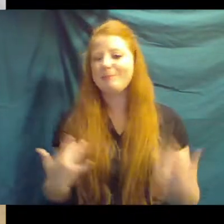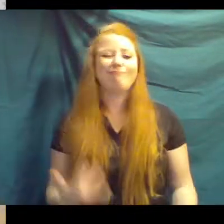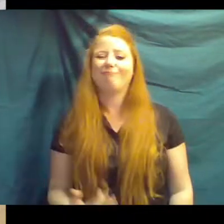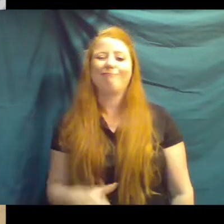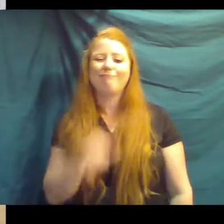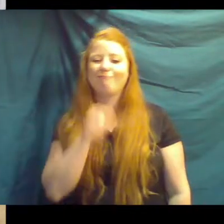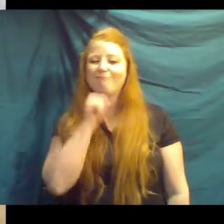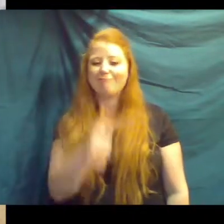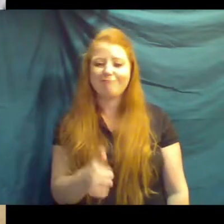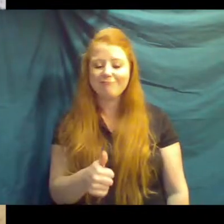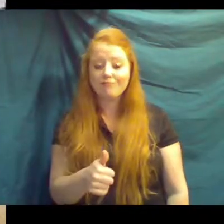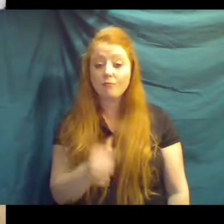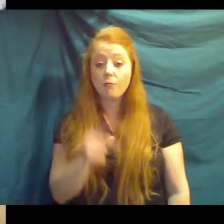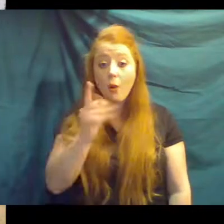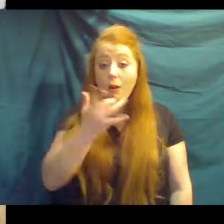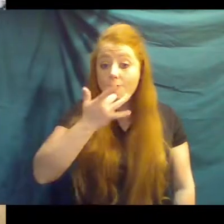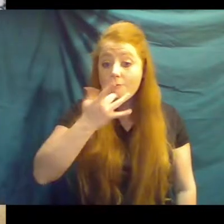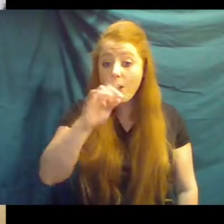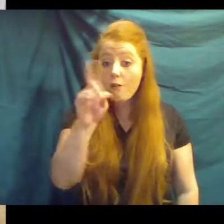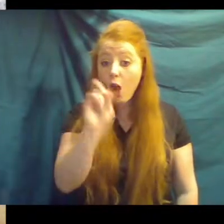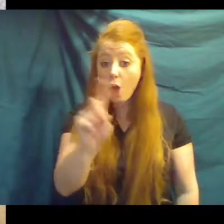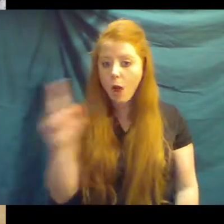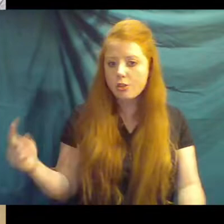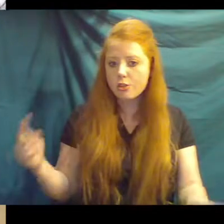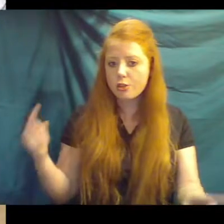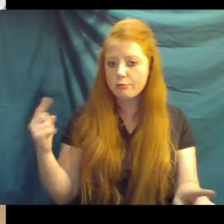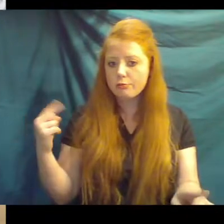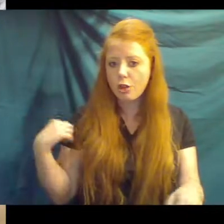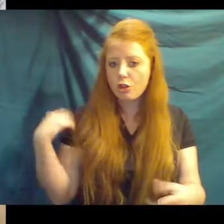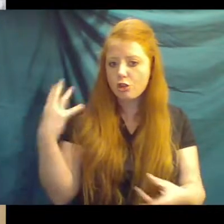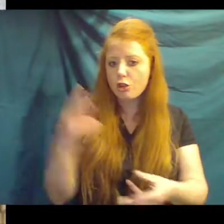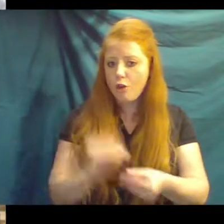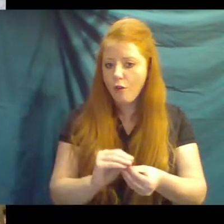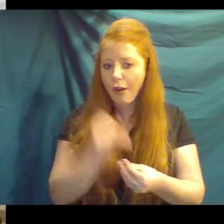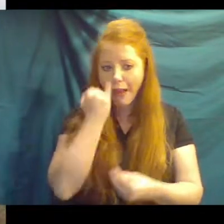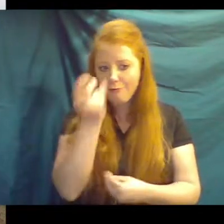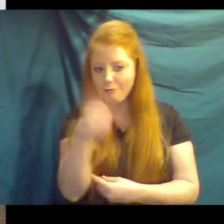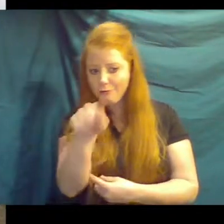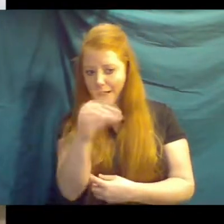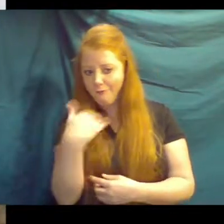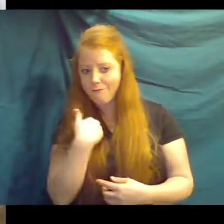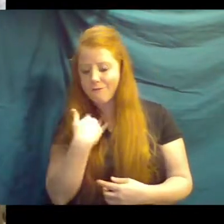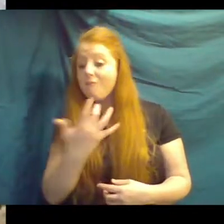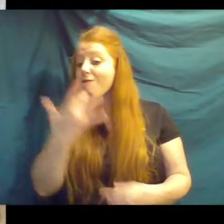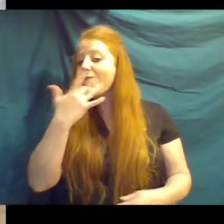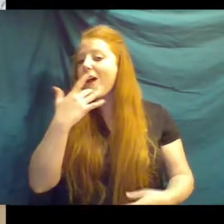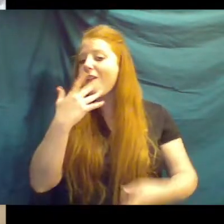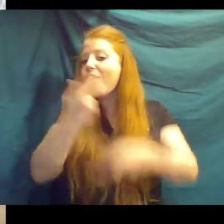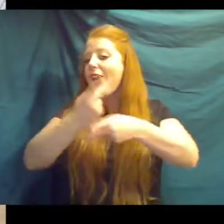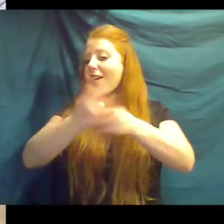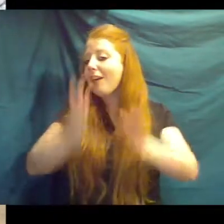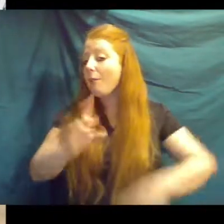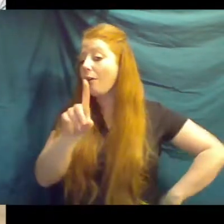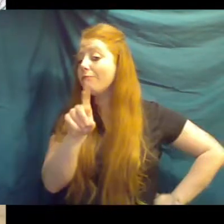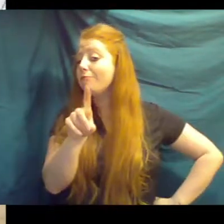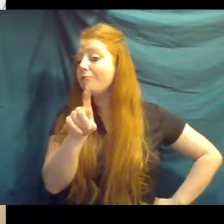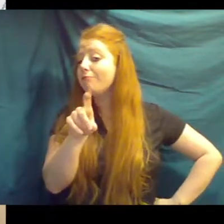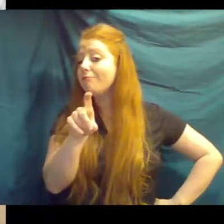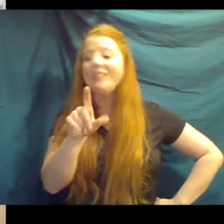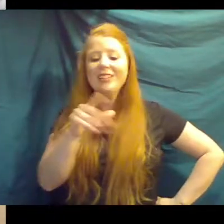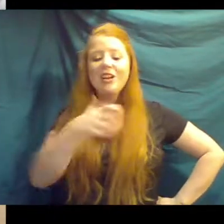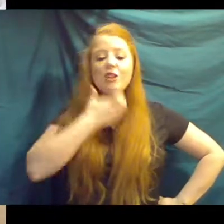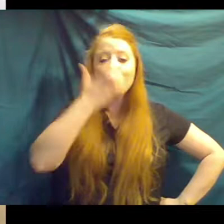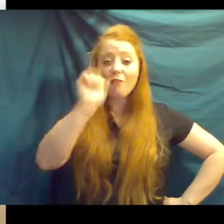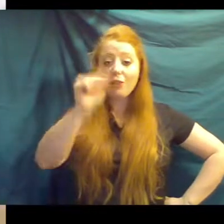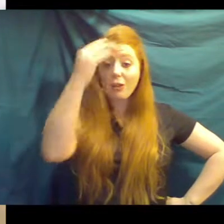One of the favorite questions on all of these safaris is if they have a favorite keeper. You know what, giraffe, we can